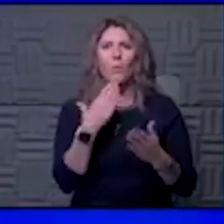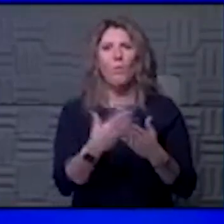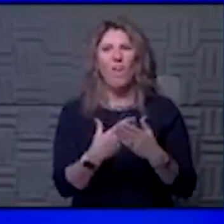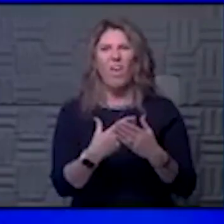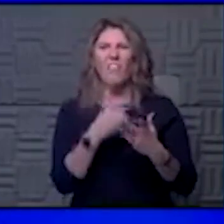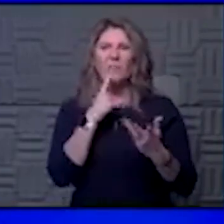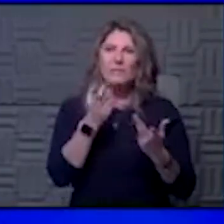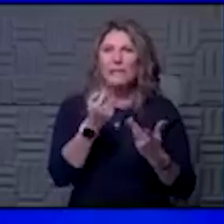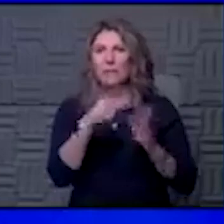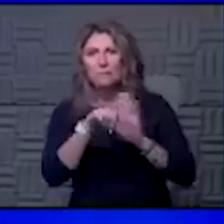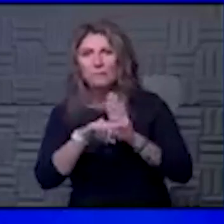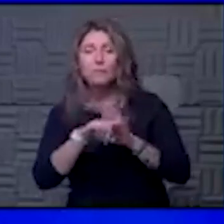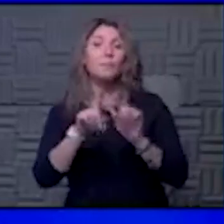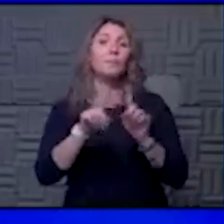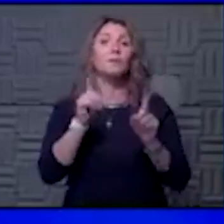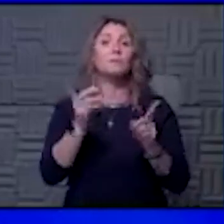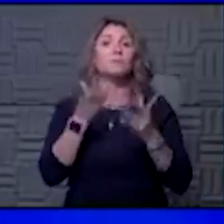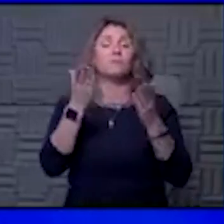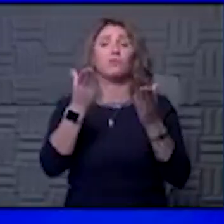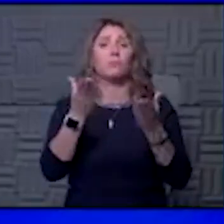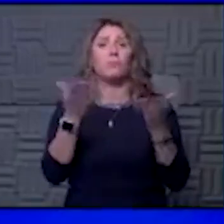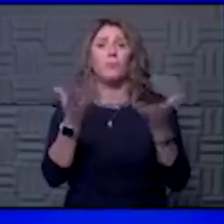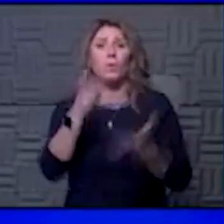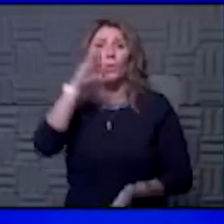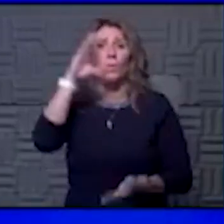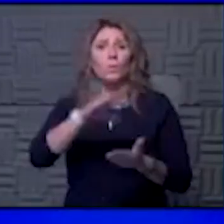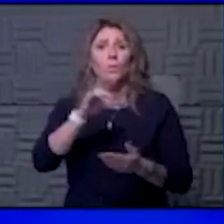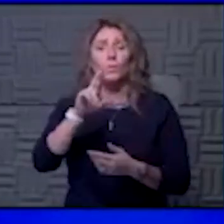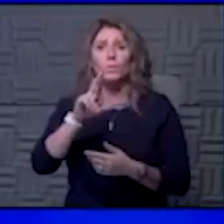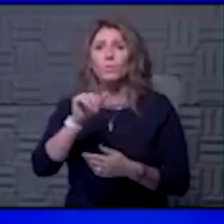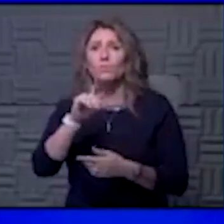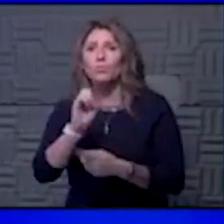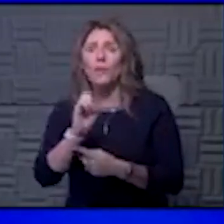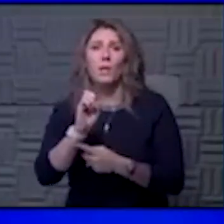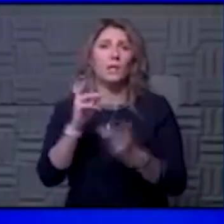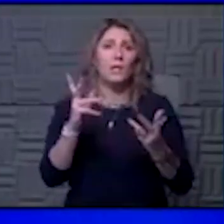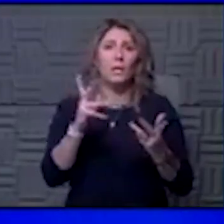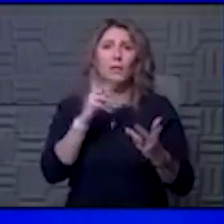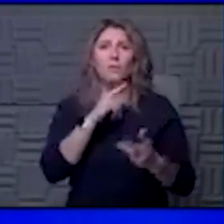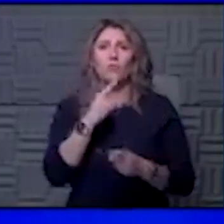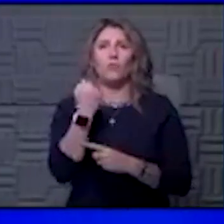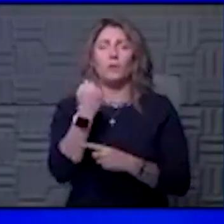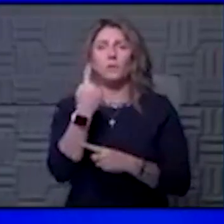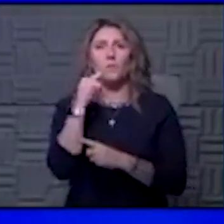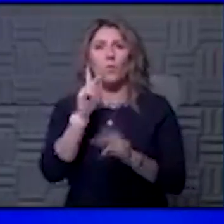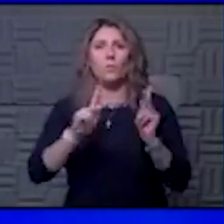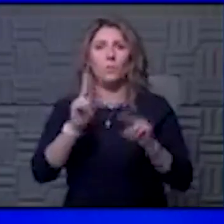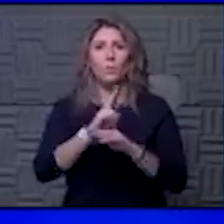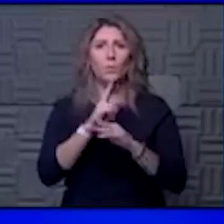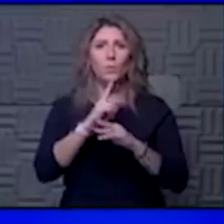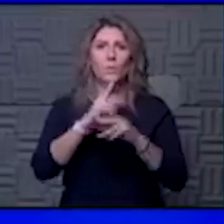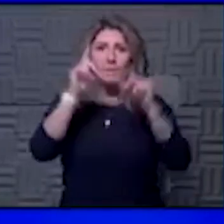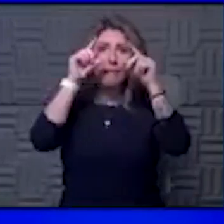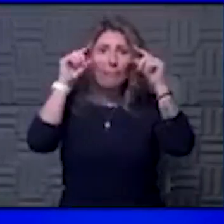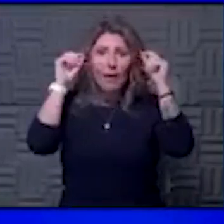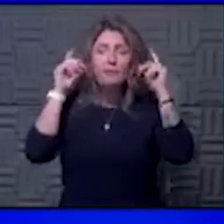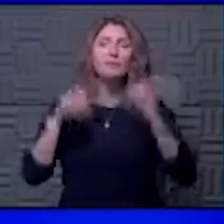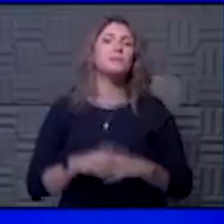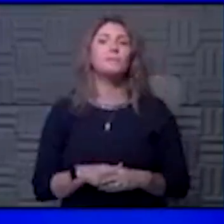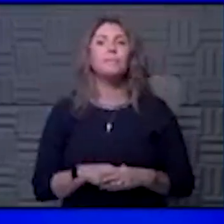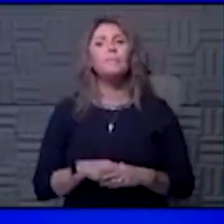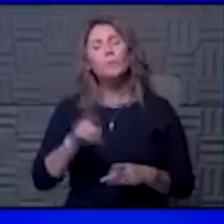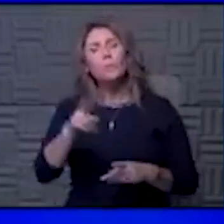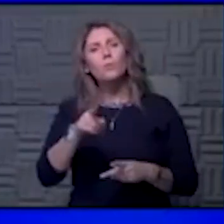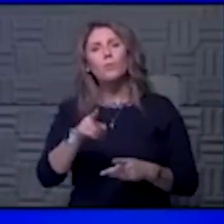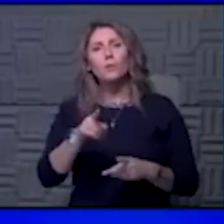caveats to it, but suggested that maybe there is reduced risk for people who wear eyeglasses. Certainly you are protecting